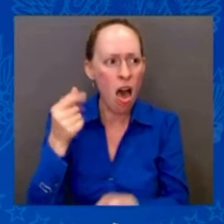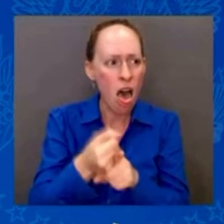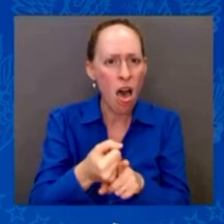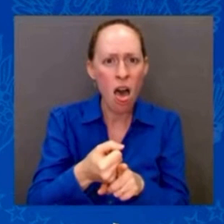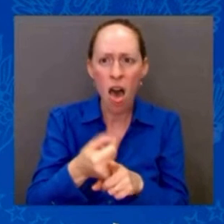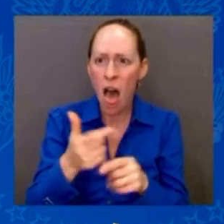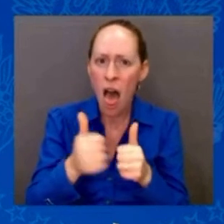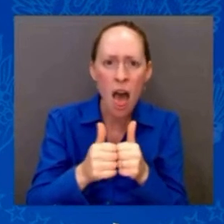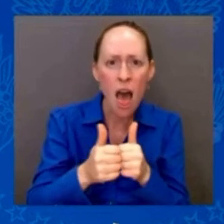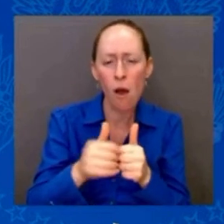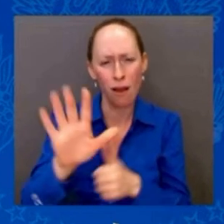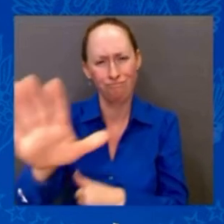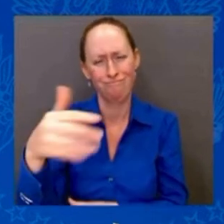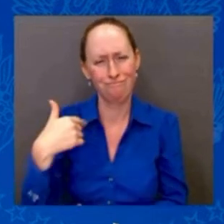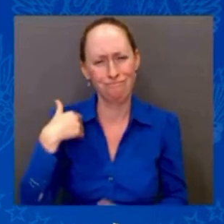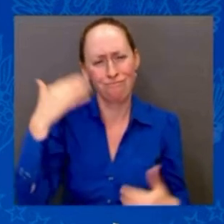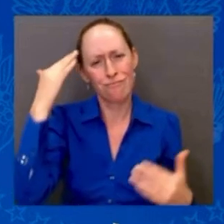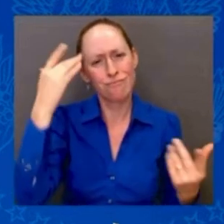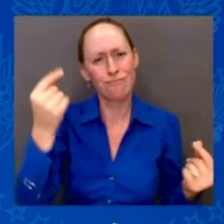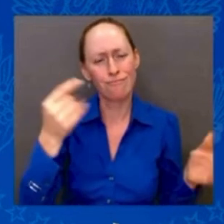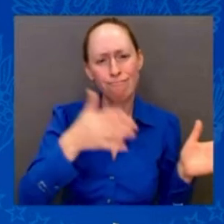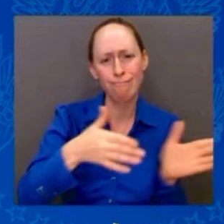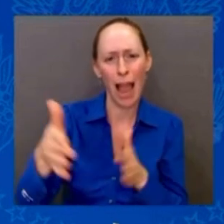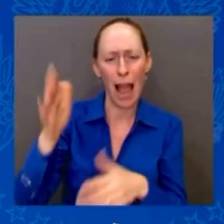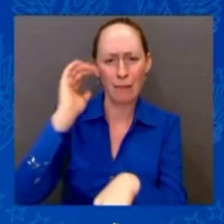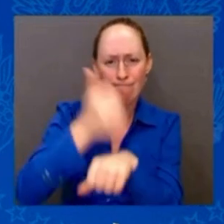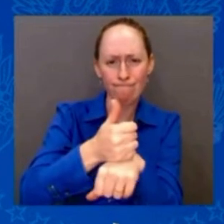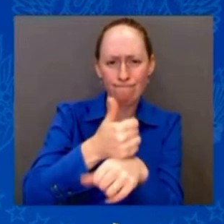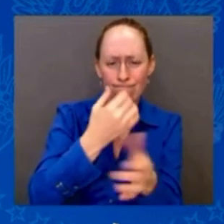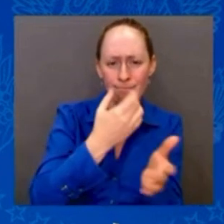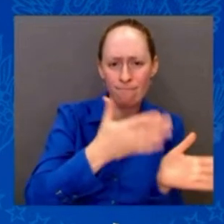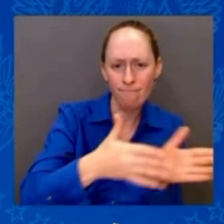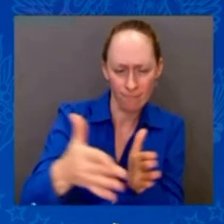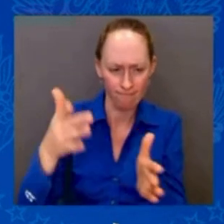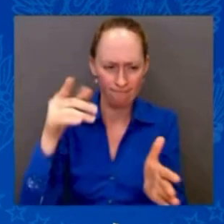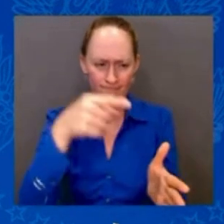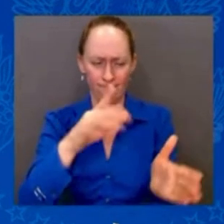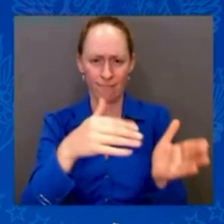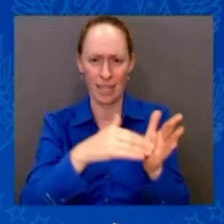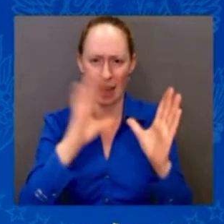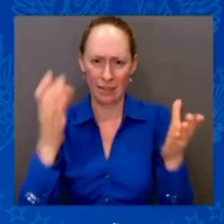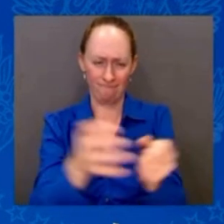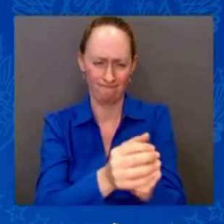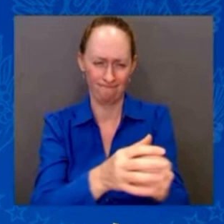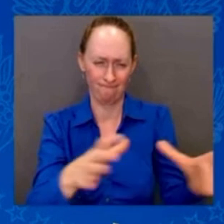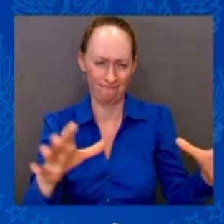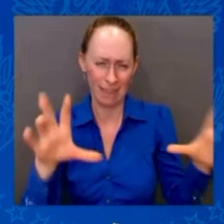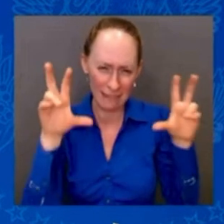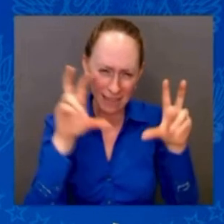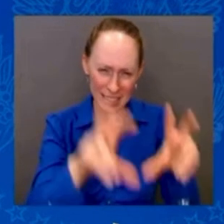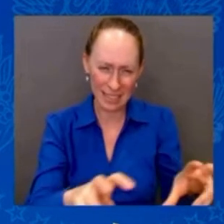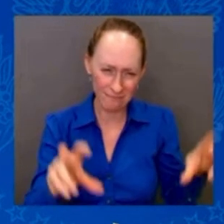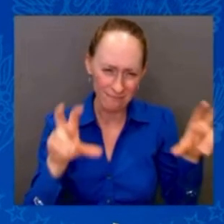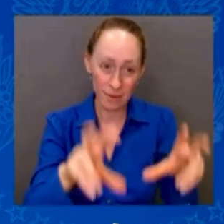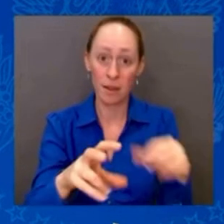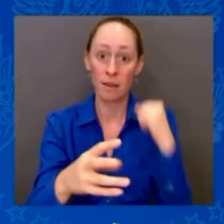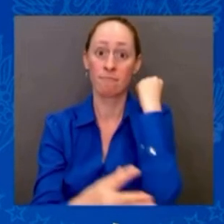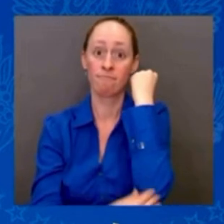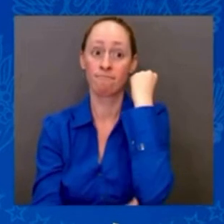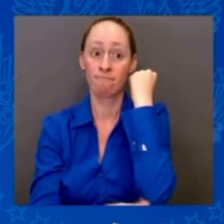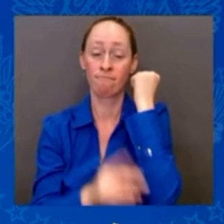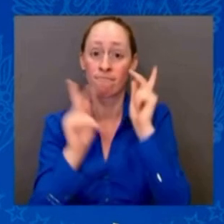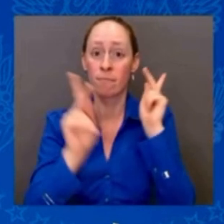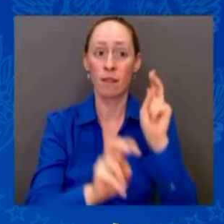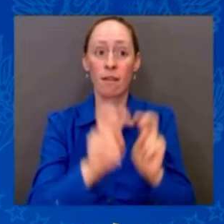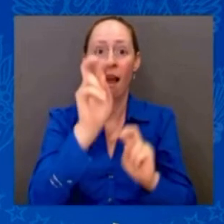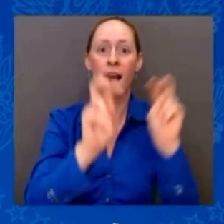because everyone does well when the middle class does well. And the wealthy do very well. And look, to invest